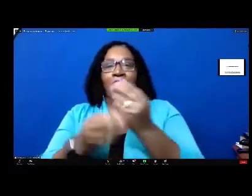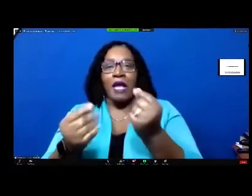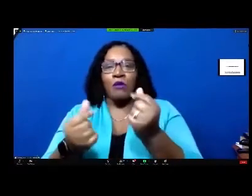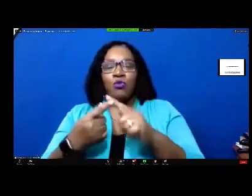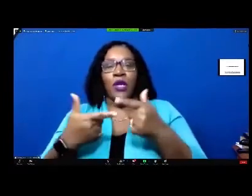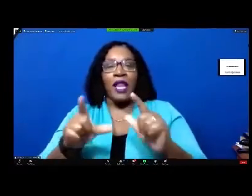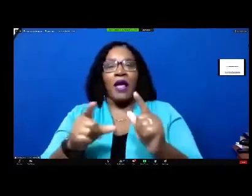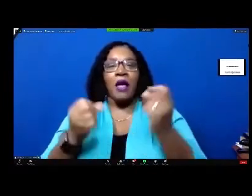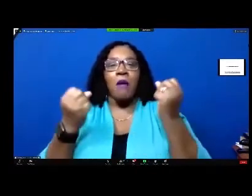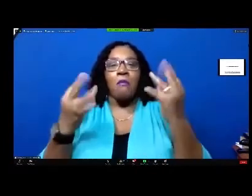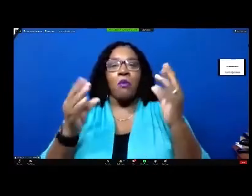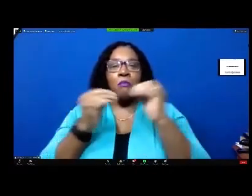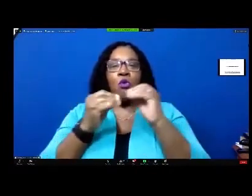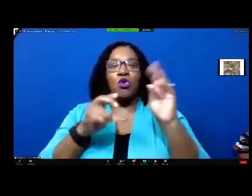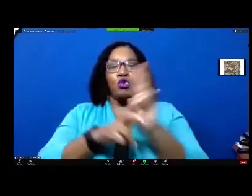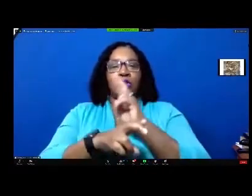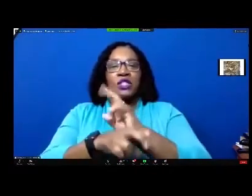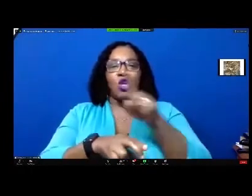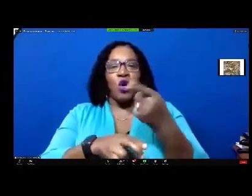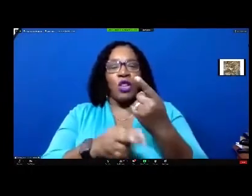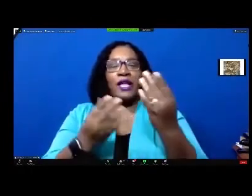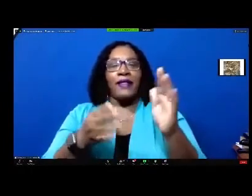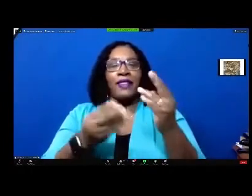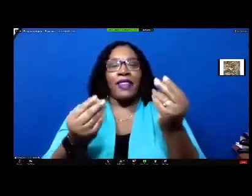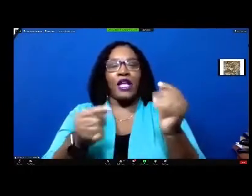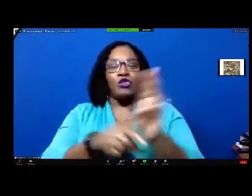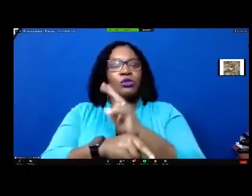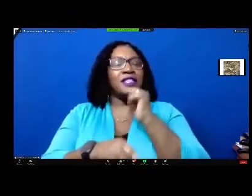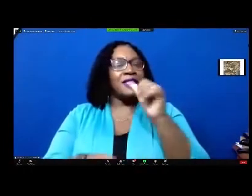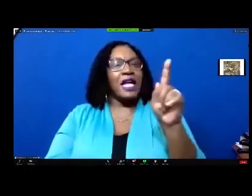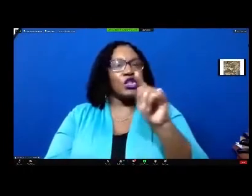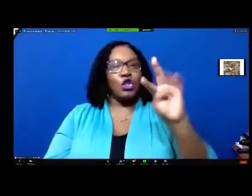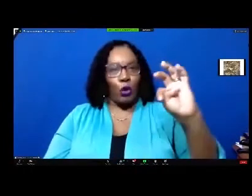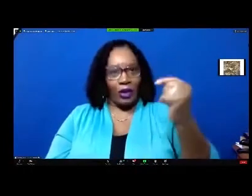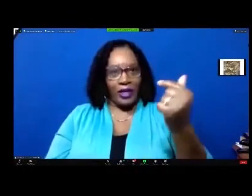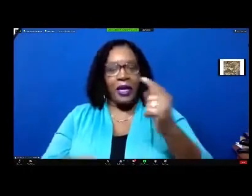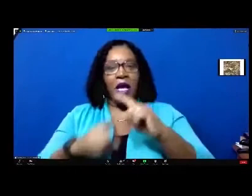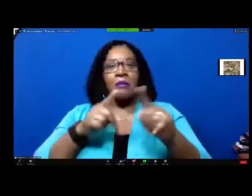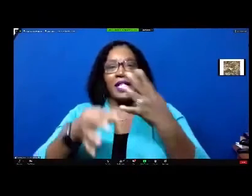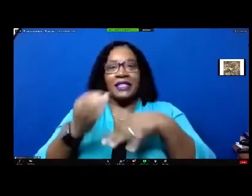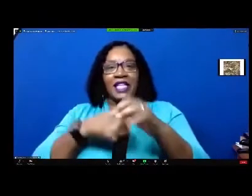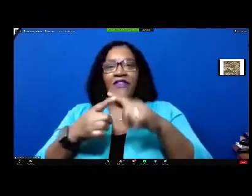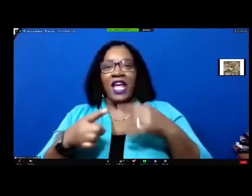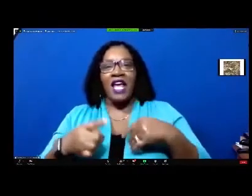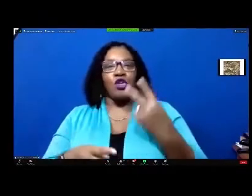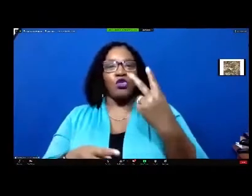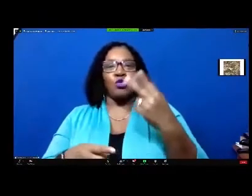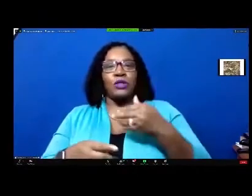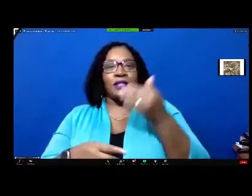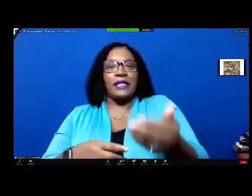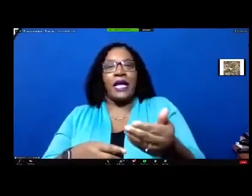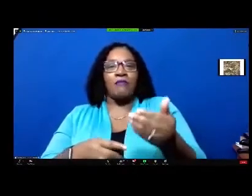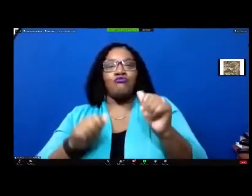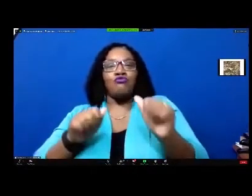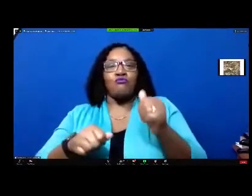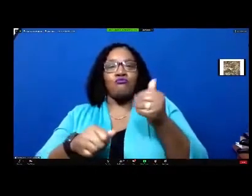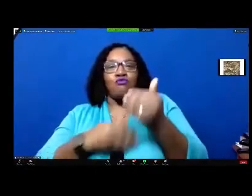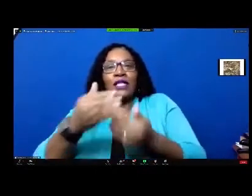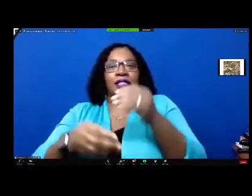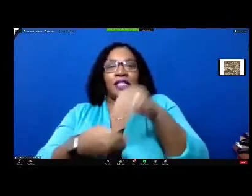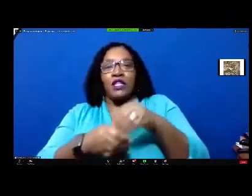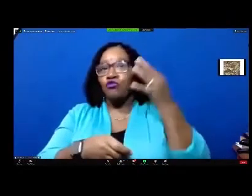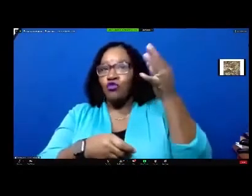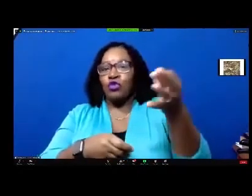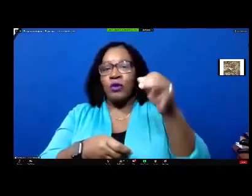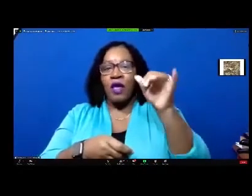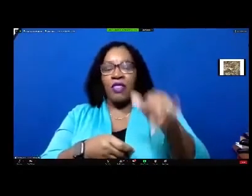a great many more uses again it's only land use it's not zoning but instead of having to do a two-step process potentially in the future um